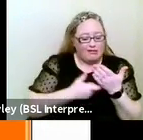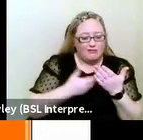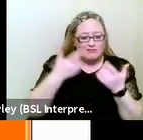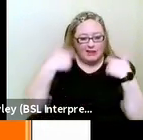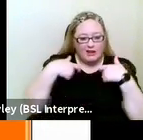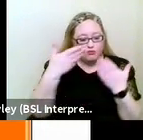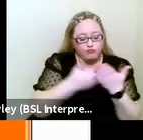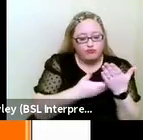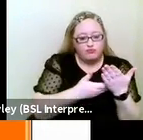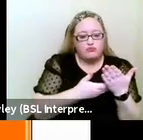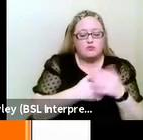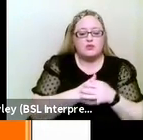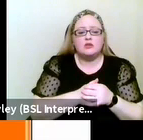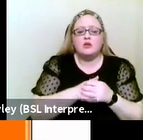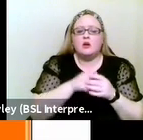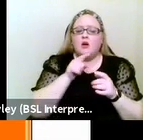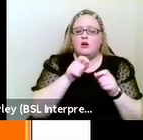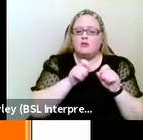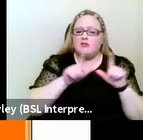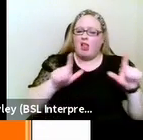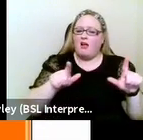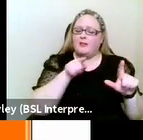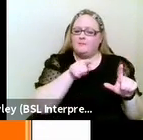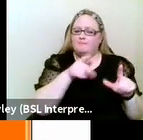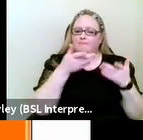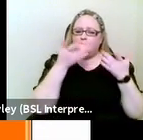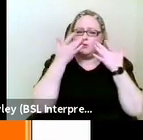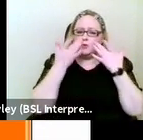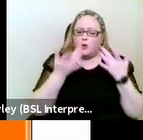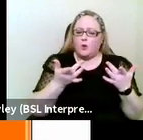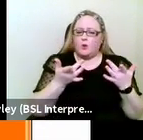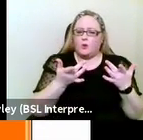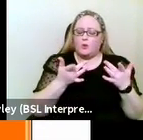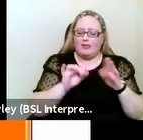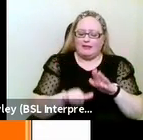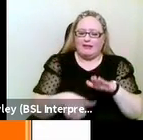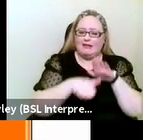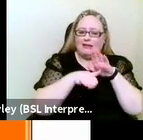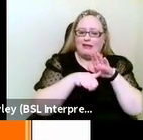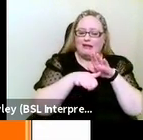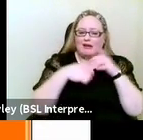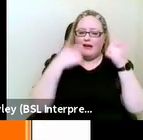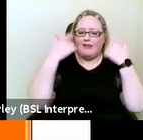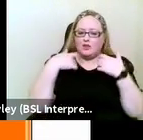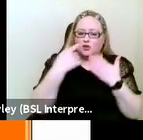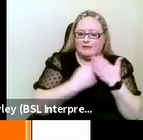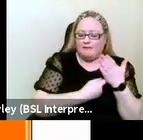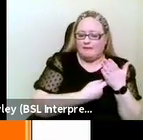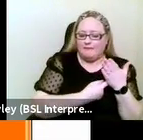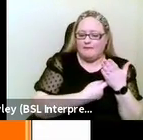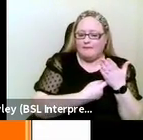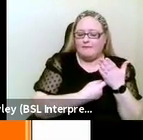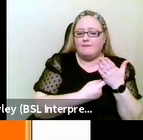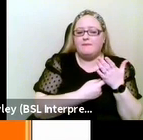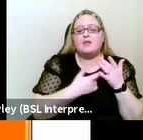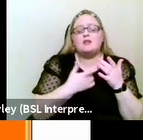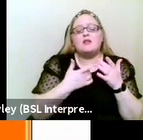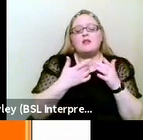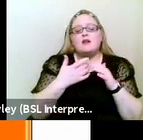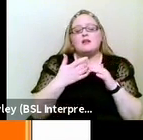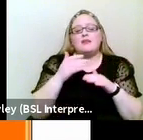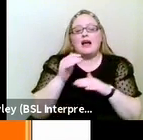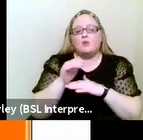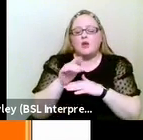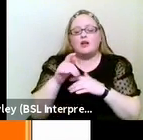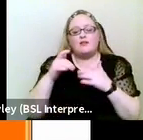what I've put on this slide is the key legislative provision outside of the primary legislation, the